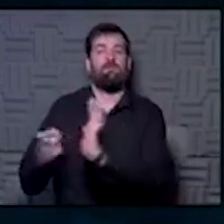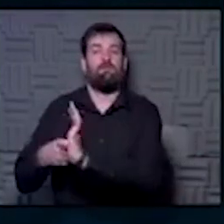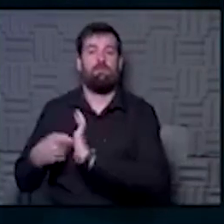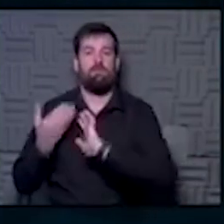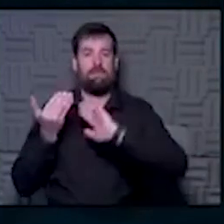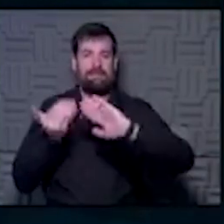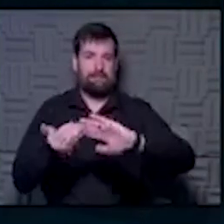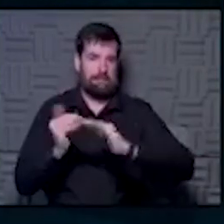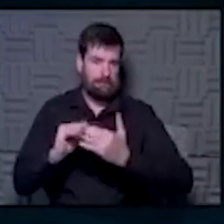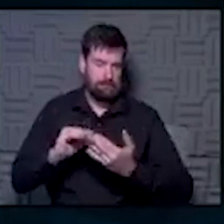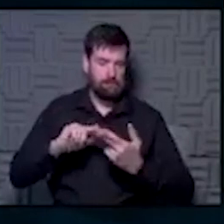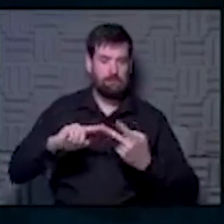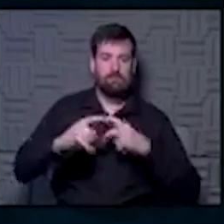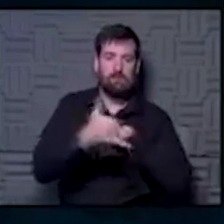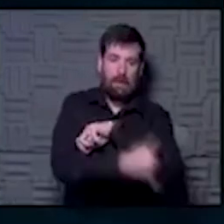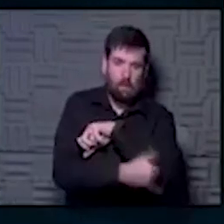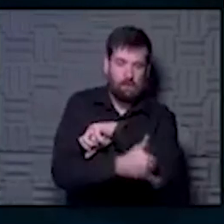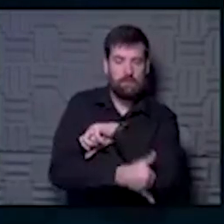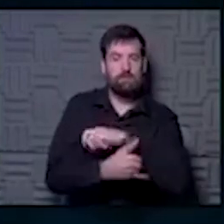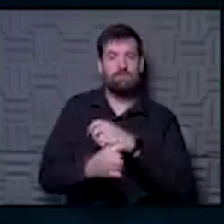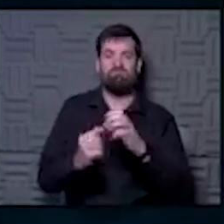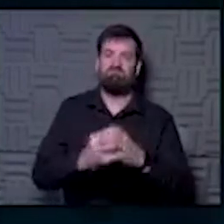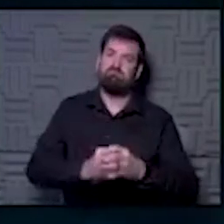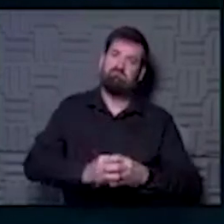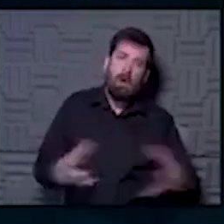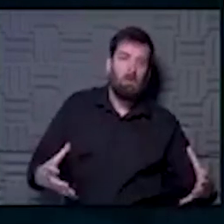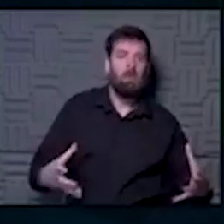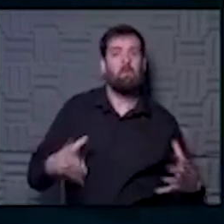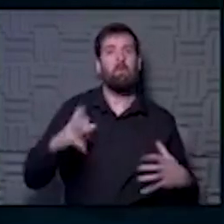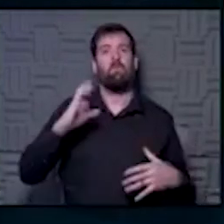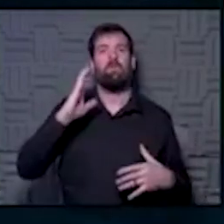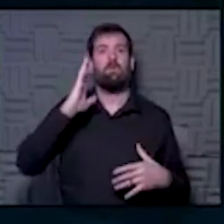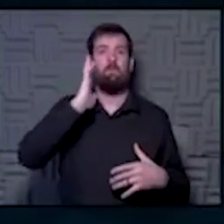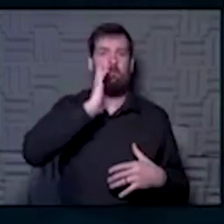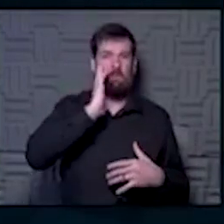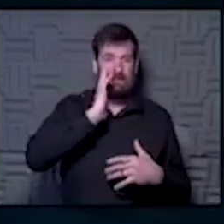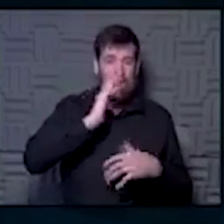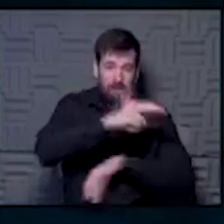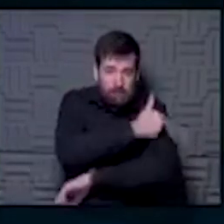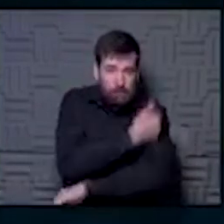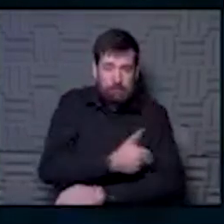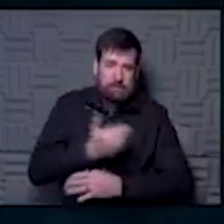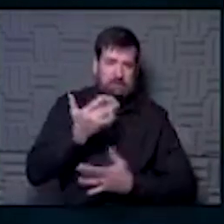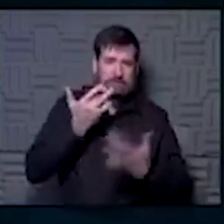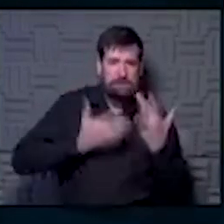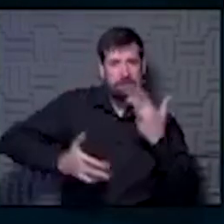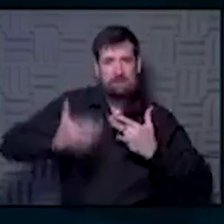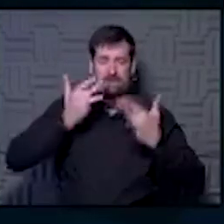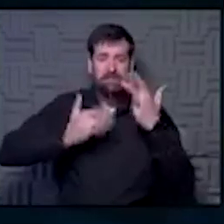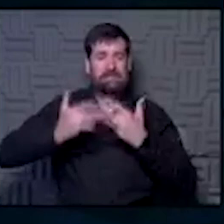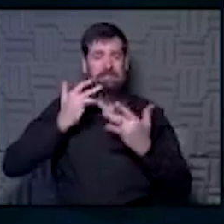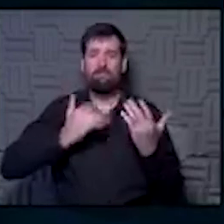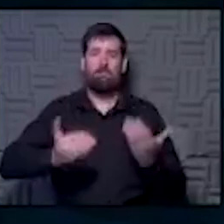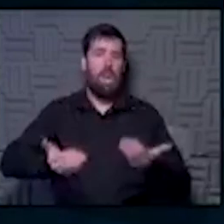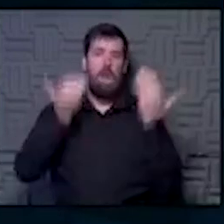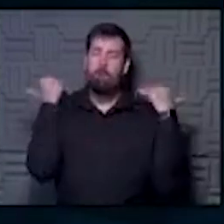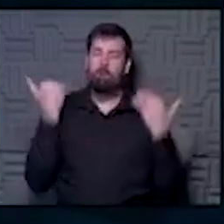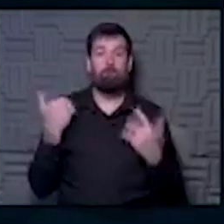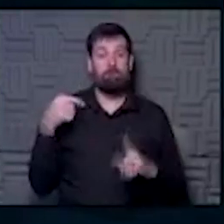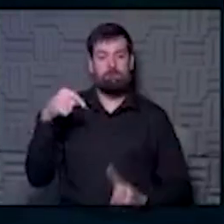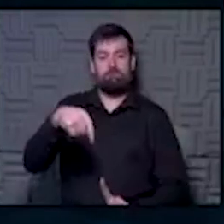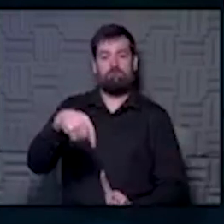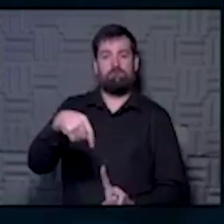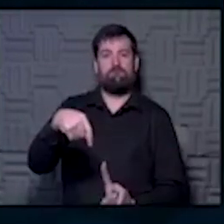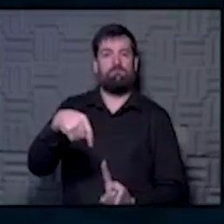now in the Midwest, where this is exploding, and where the bed capacity is stretched, and people aren't doing as well, it's all in areas where the